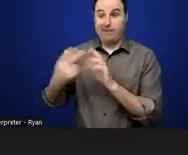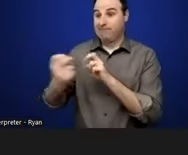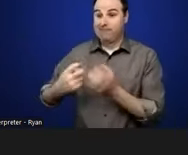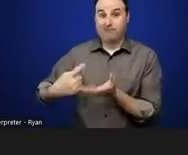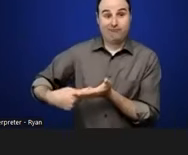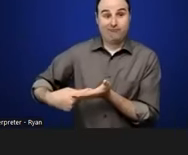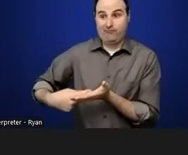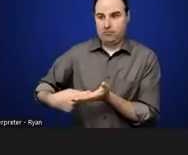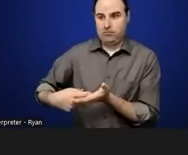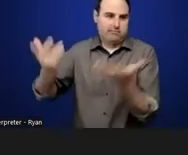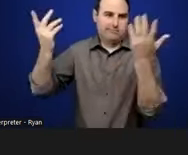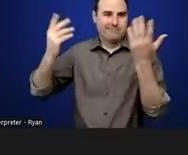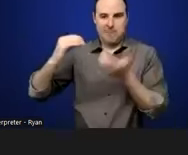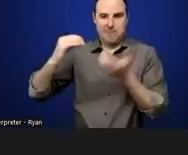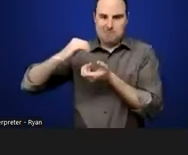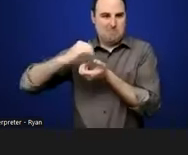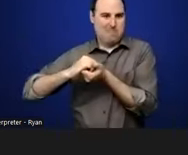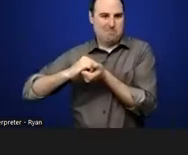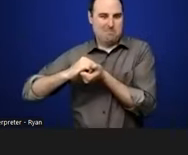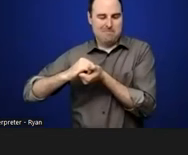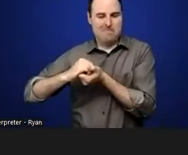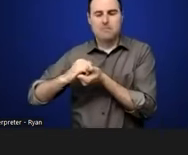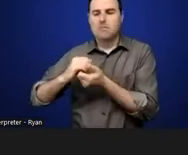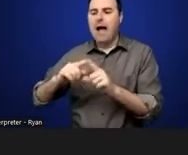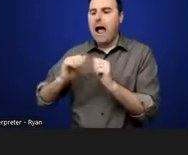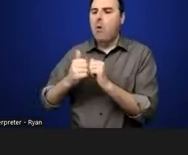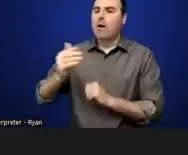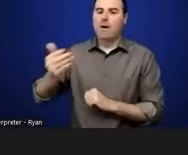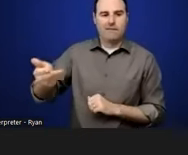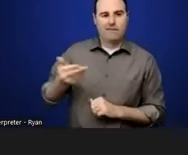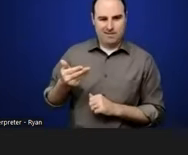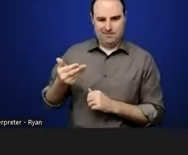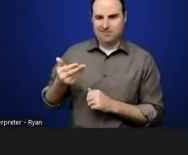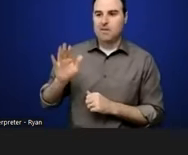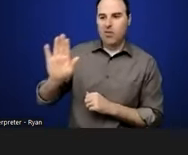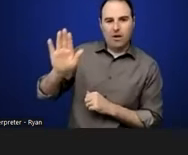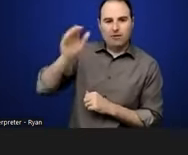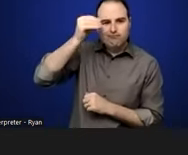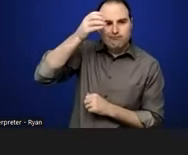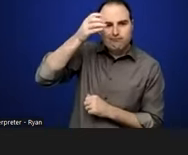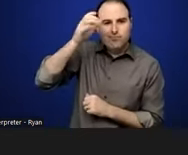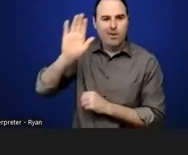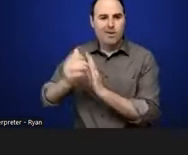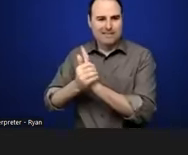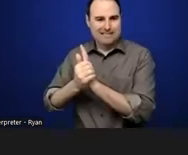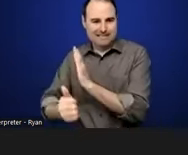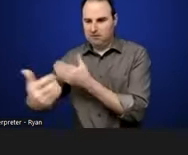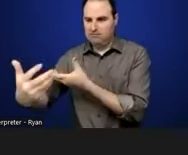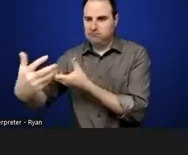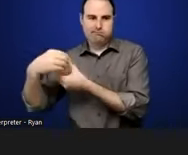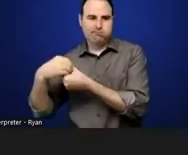that's all they ever contribute, but how can you invite people into that to bring their expertise to begin working with families.